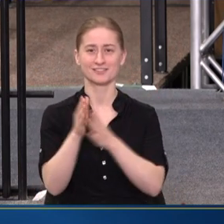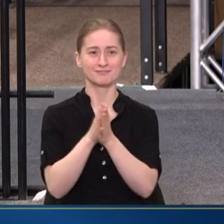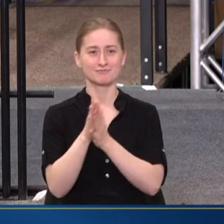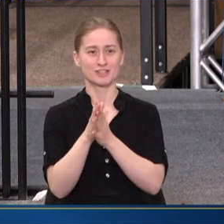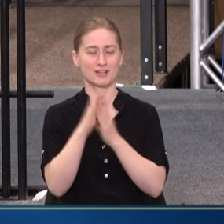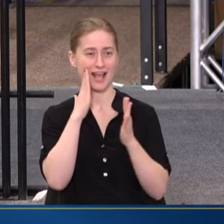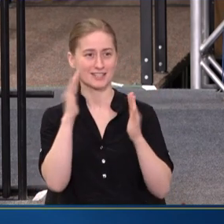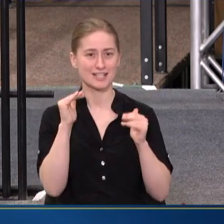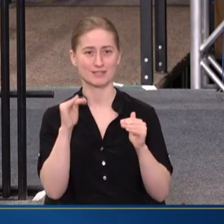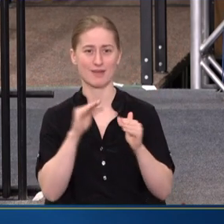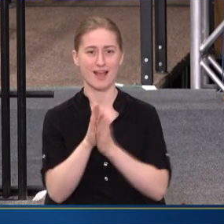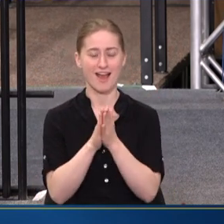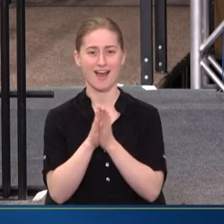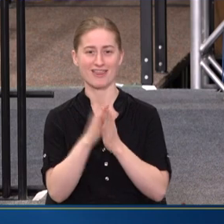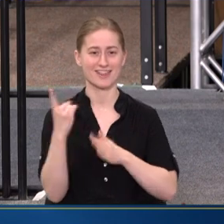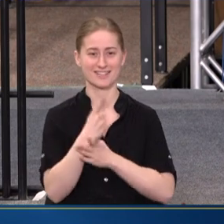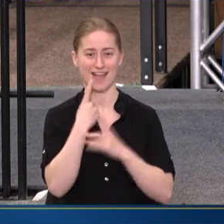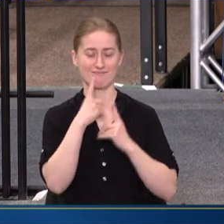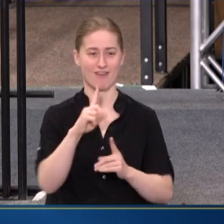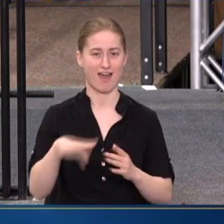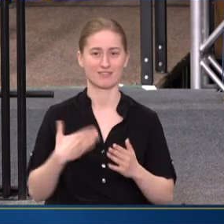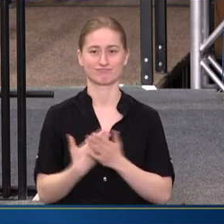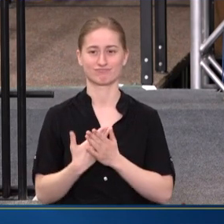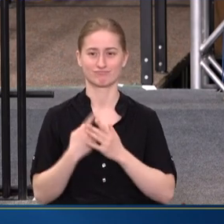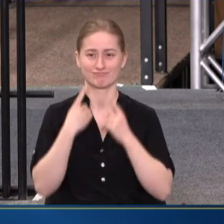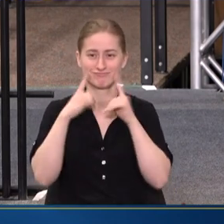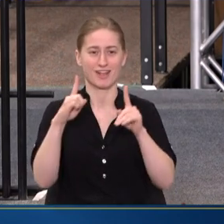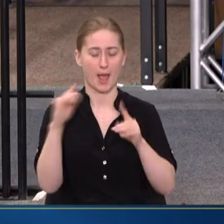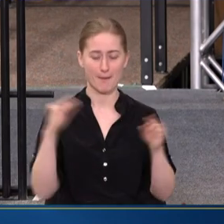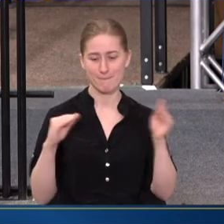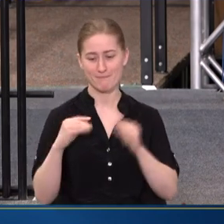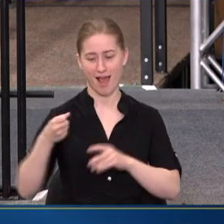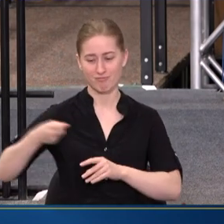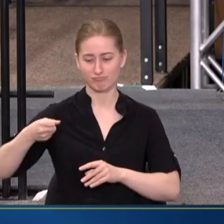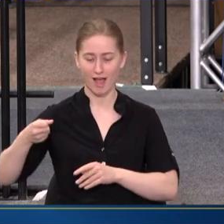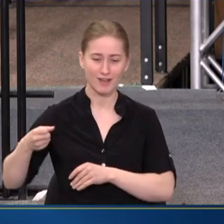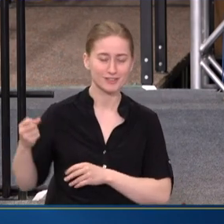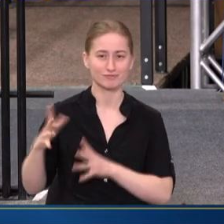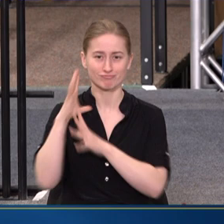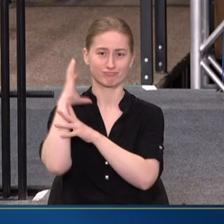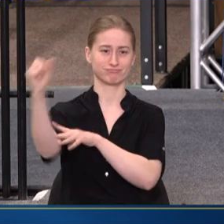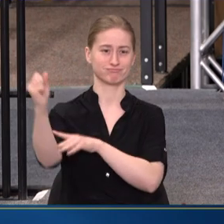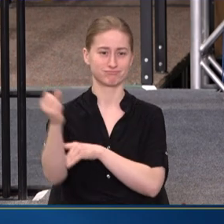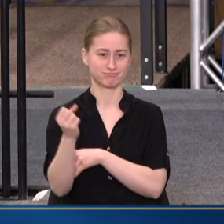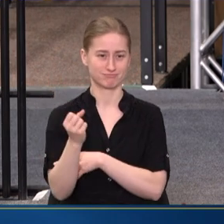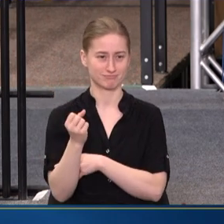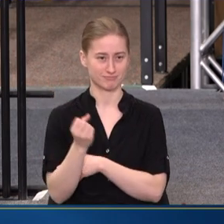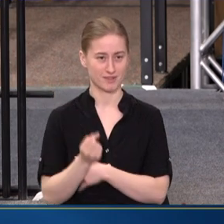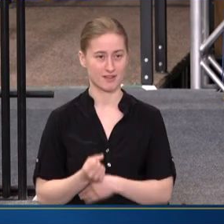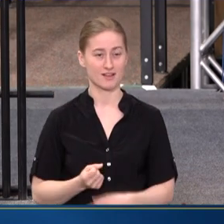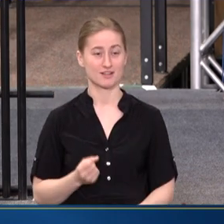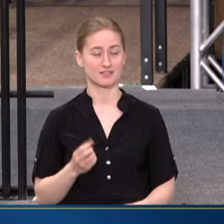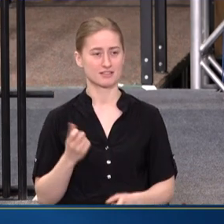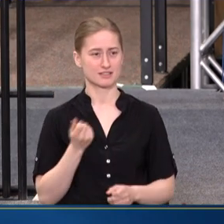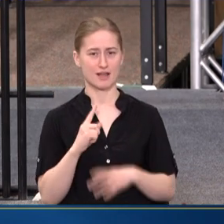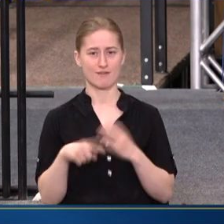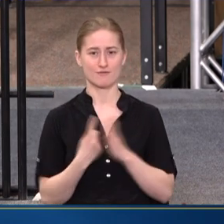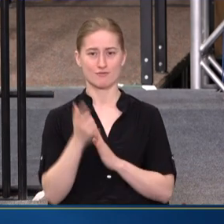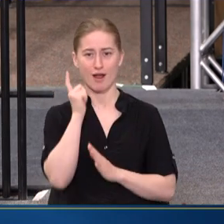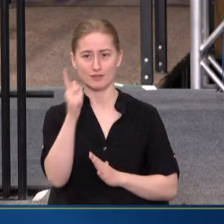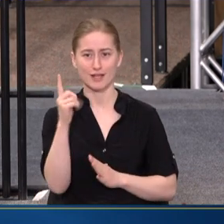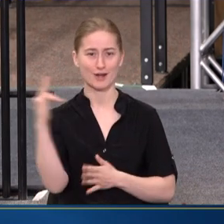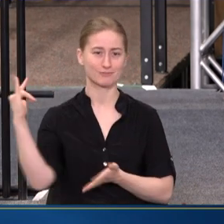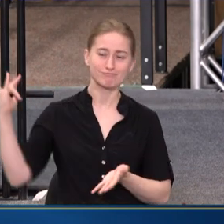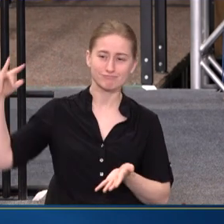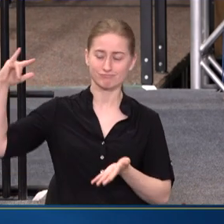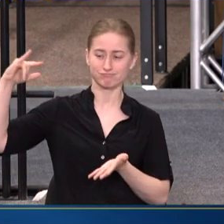ANTICIPATION, THE DAY FINALLY ARRIVES. YOU PACK YOUR BAGS AND OFF YOU GO. SEVERAL HOURS LATER, THE